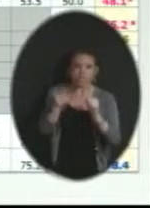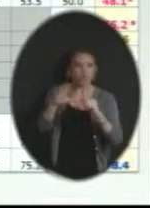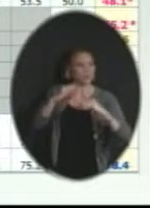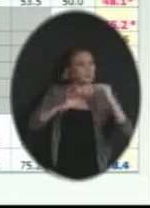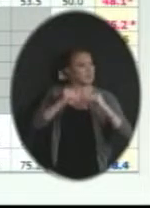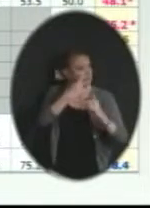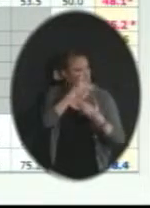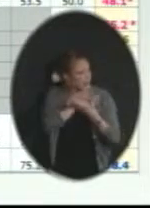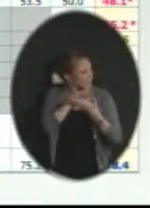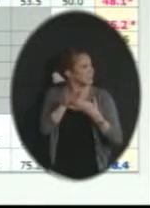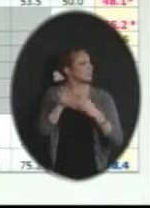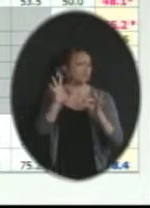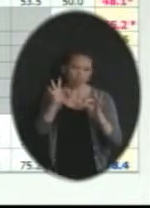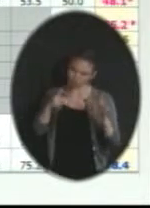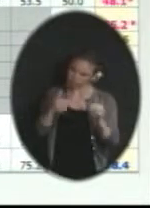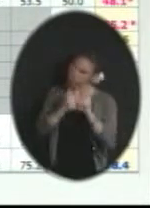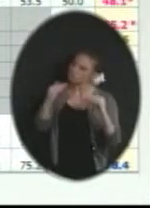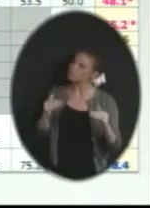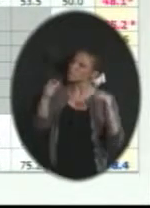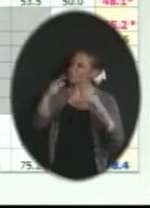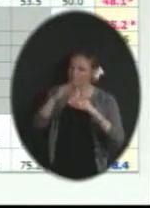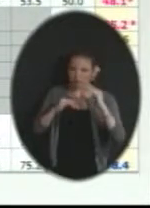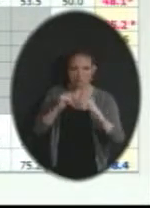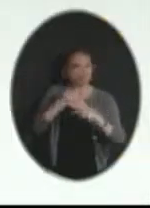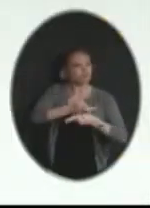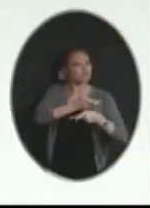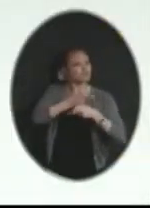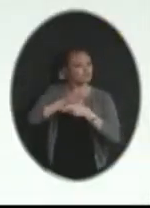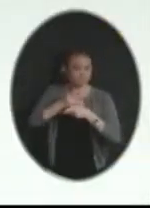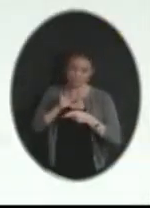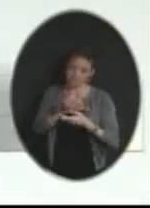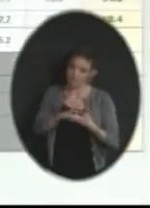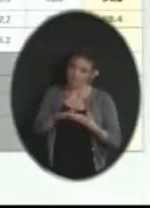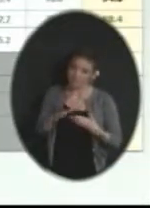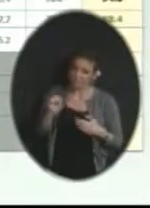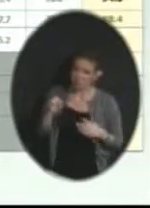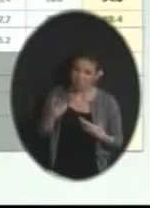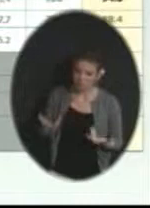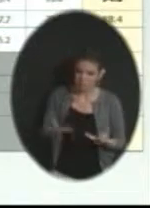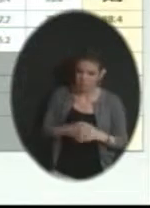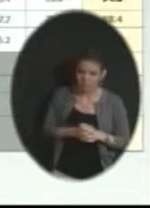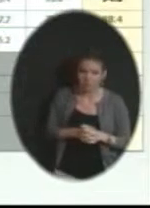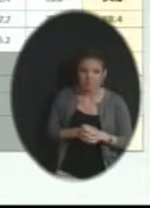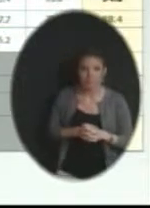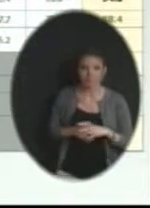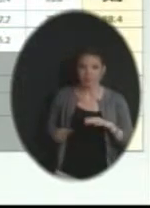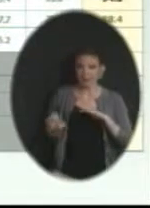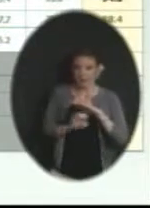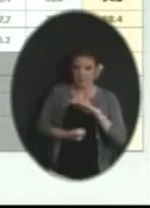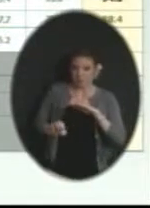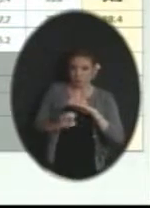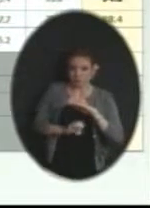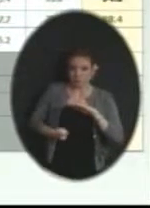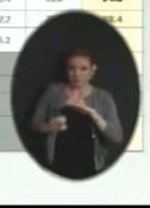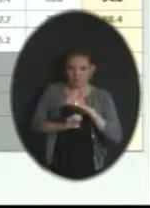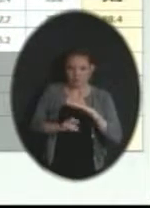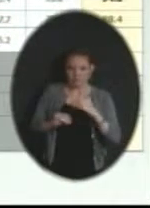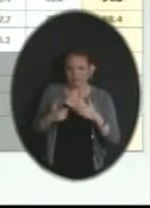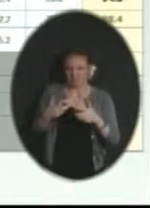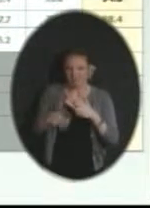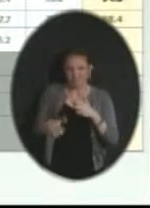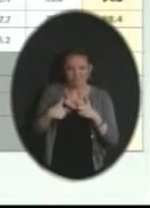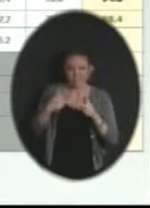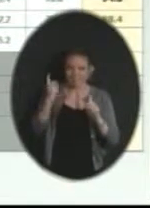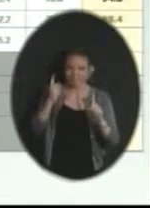So again, very strong results in a few areas that we're looking at for improvement. In the elementary level, it was hard to highlight anything